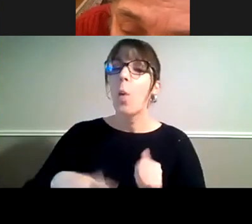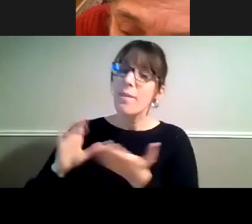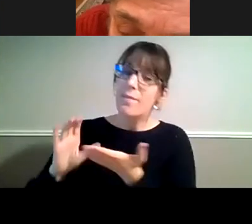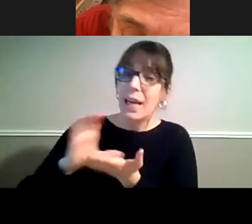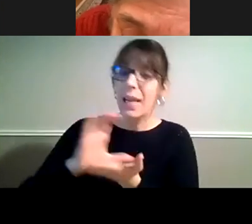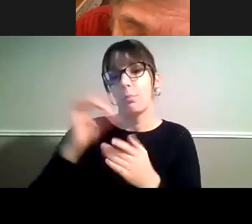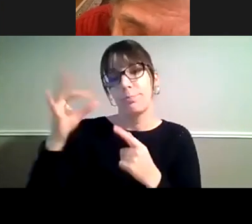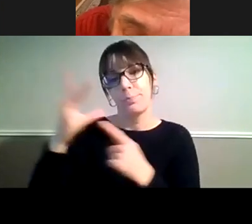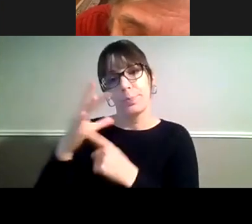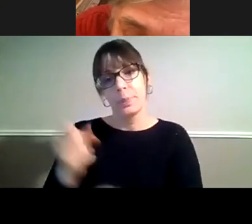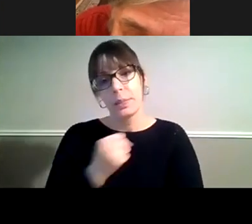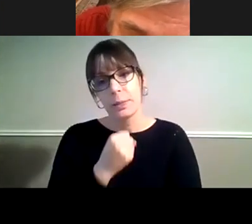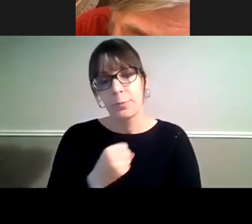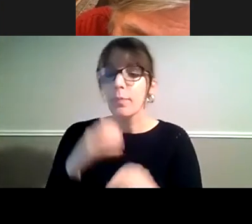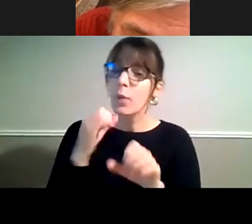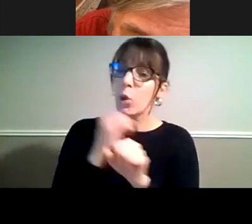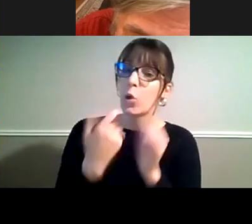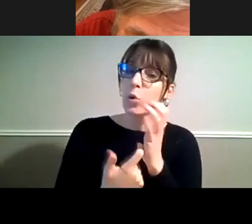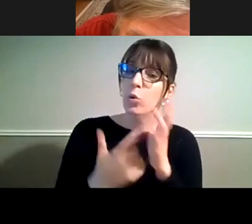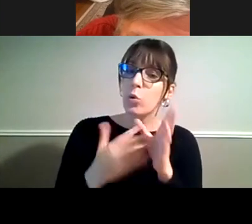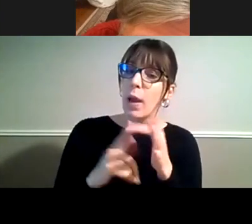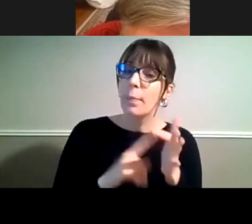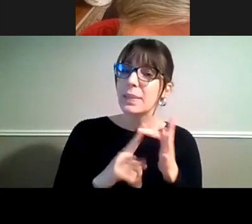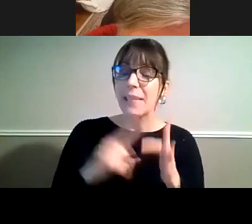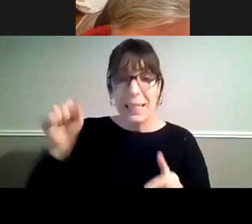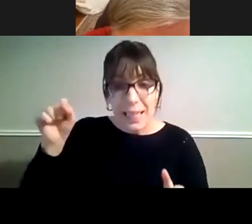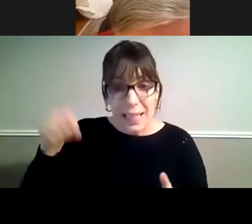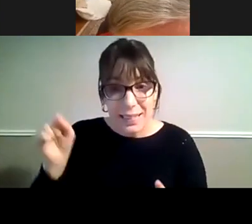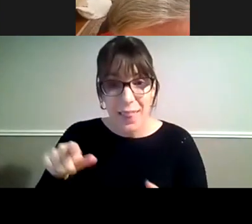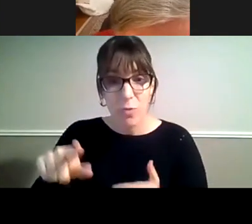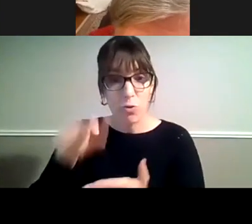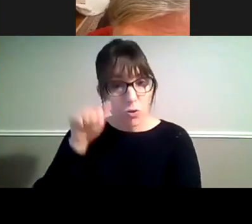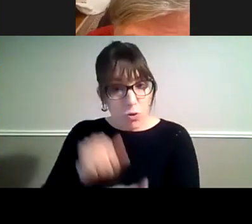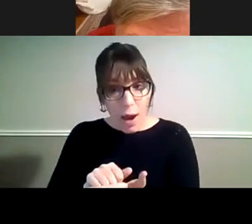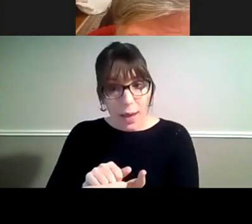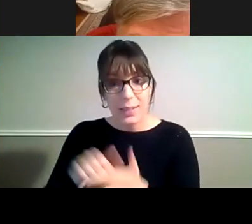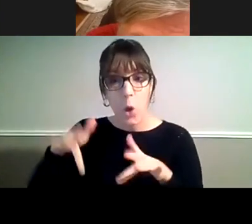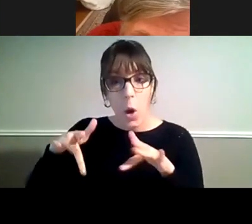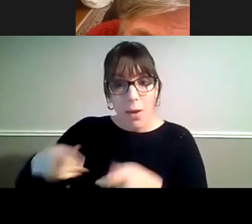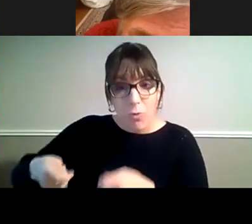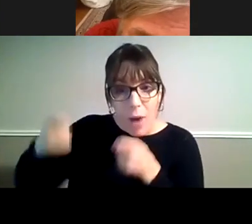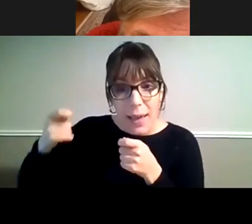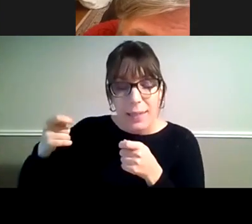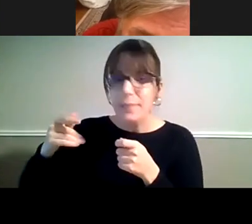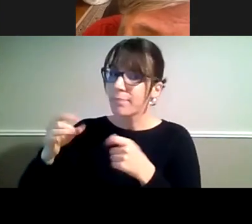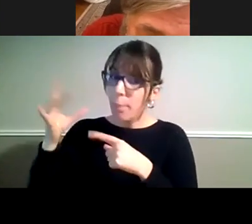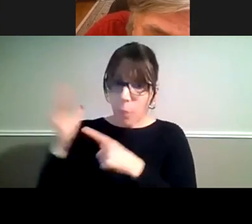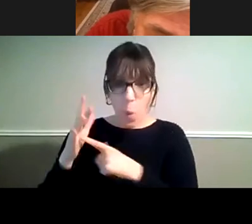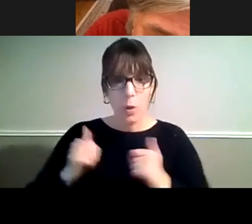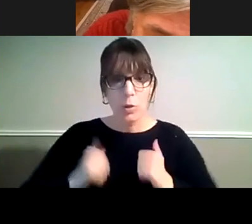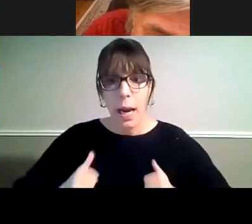that's a really important point. I'm glad you picked that up, Lynn, because it hasn't come out in our conversation so far, but it's so critical. Even for